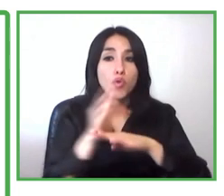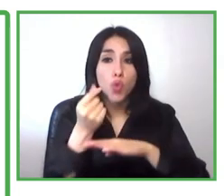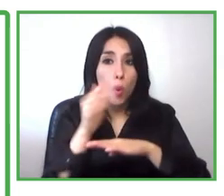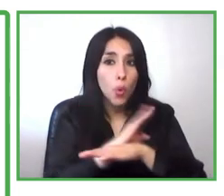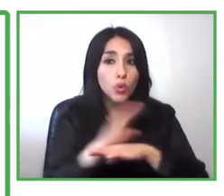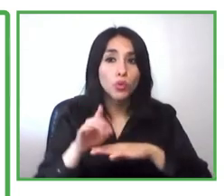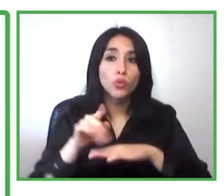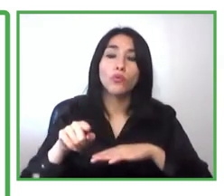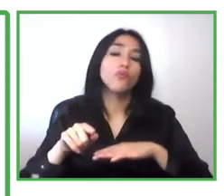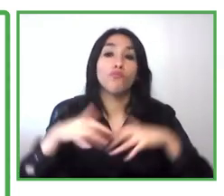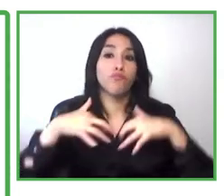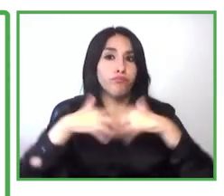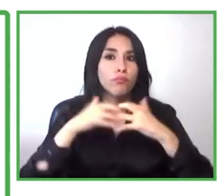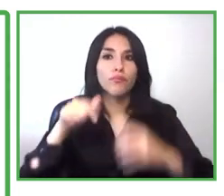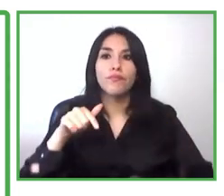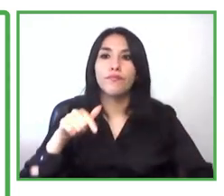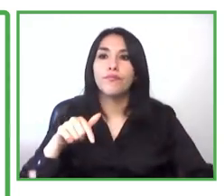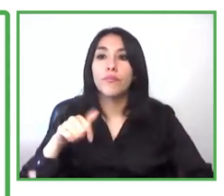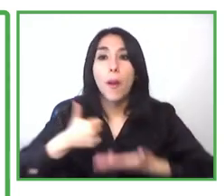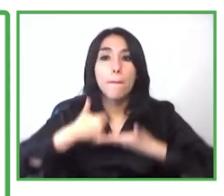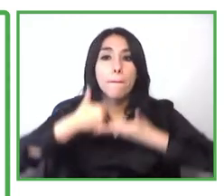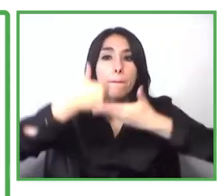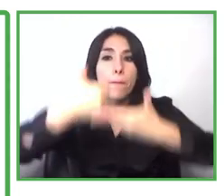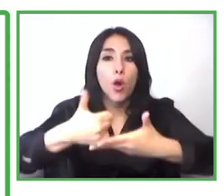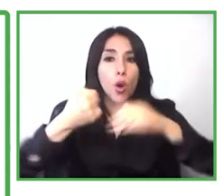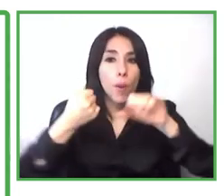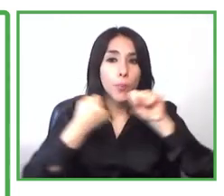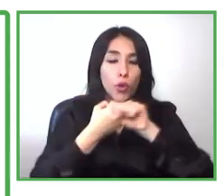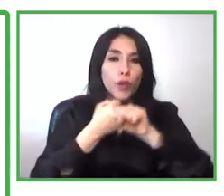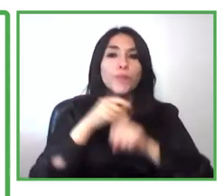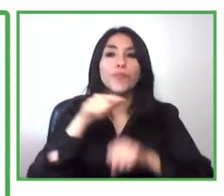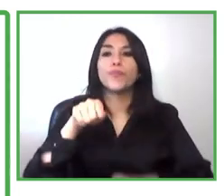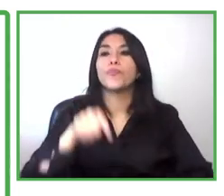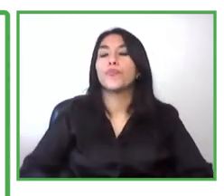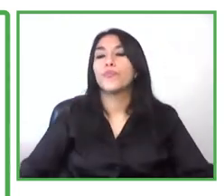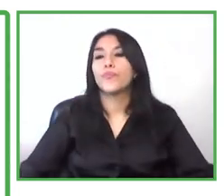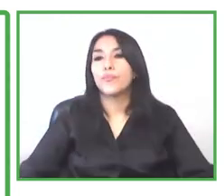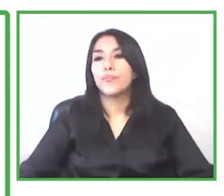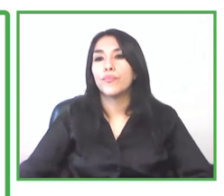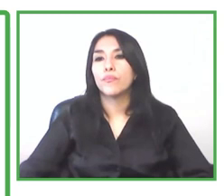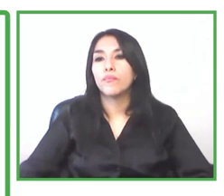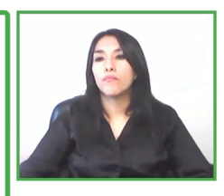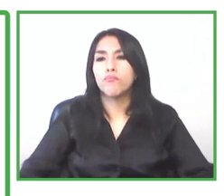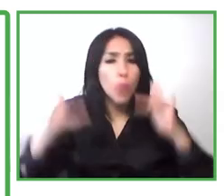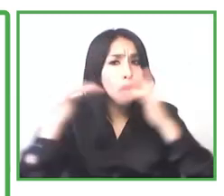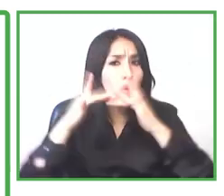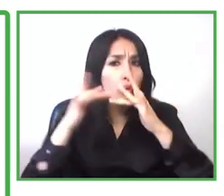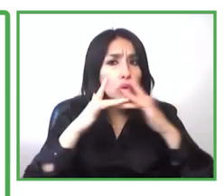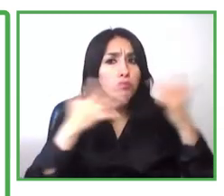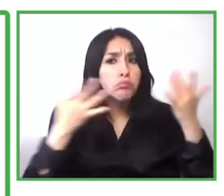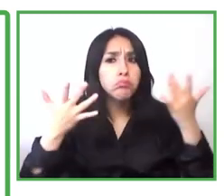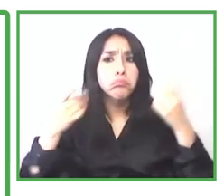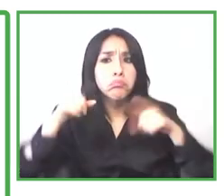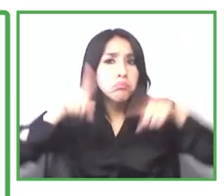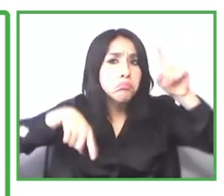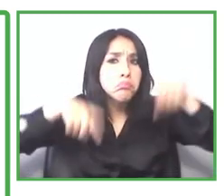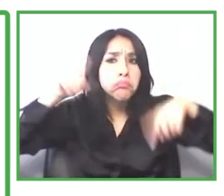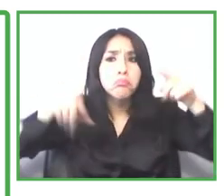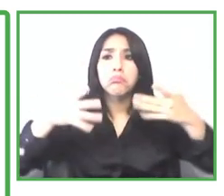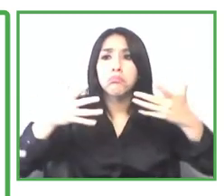some of them even if they did not receive the funding from microfinance institution